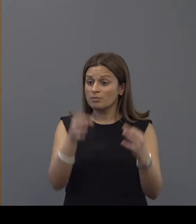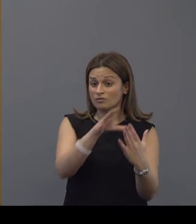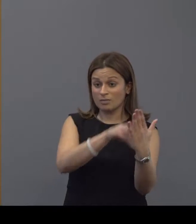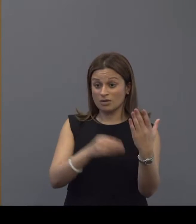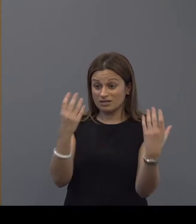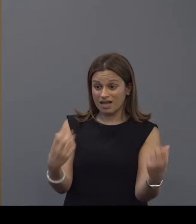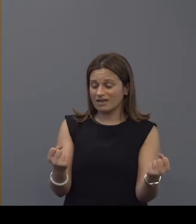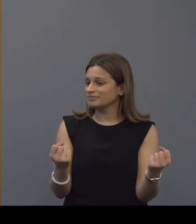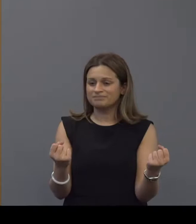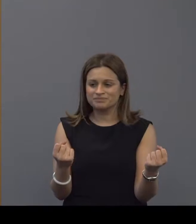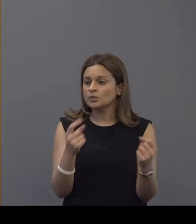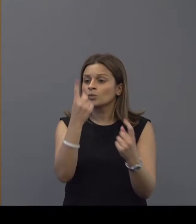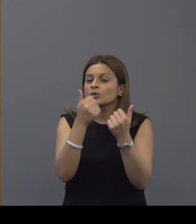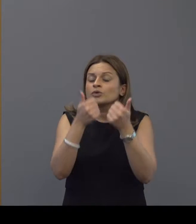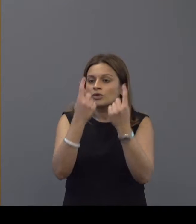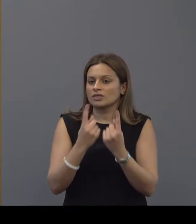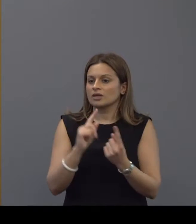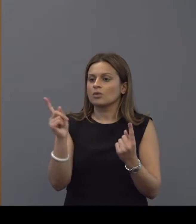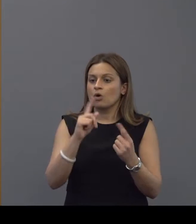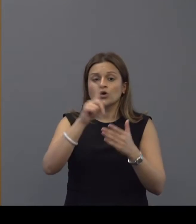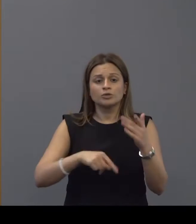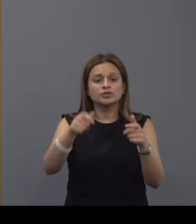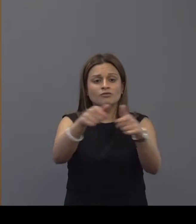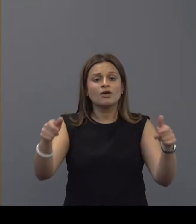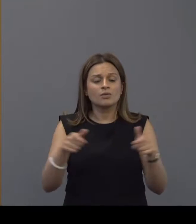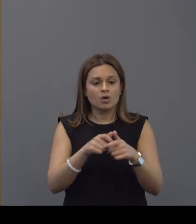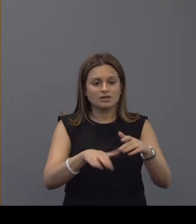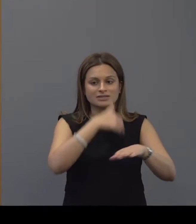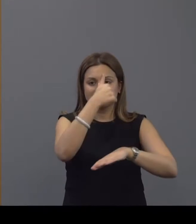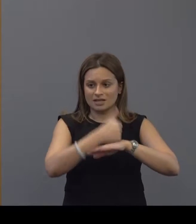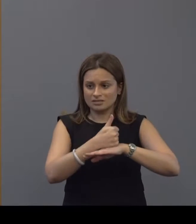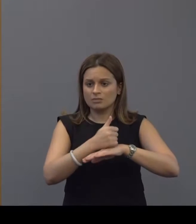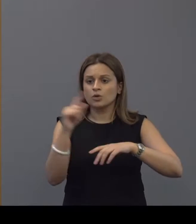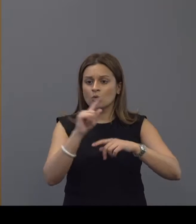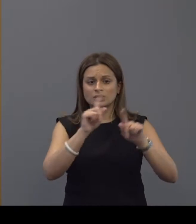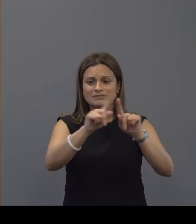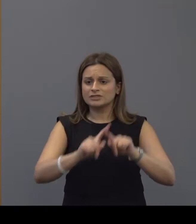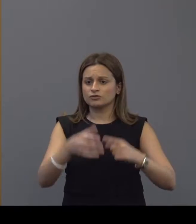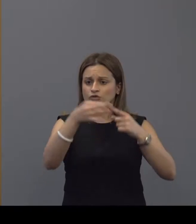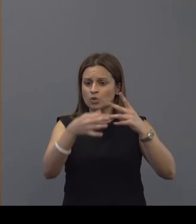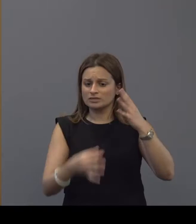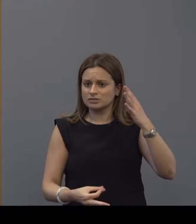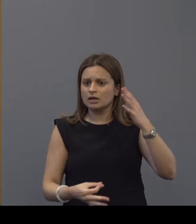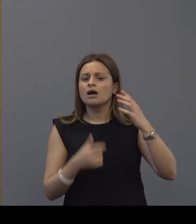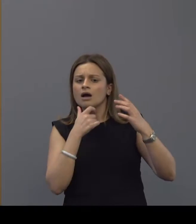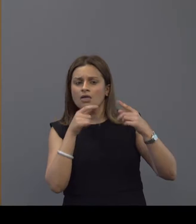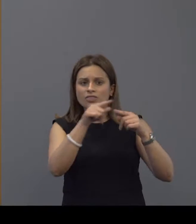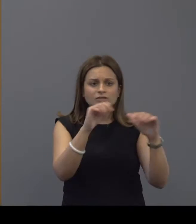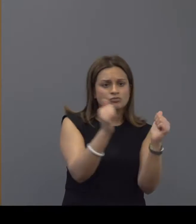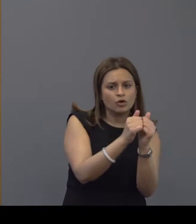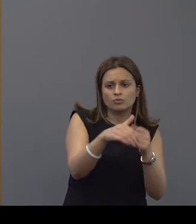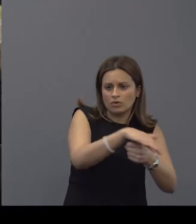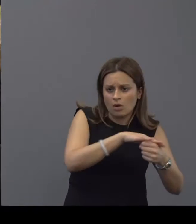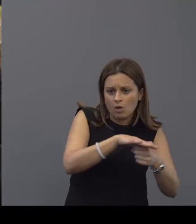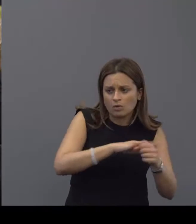and one of the good things about the commissioning framework is sets out a whole number of choices in terms of what would be appropriate for